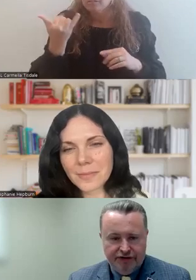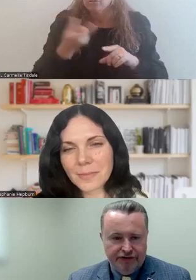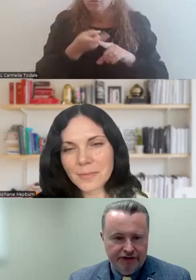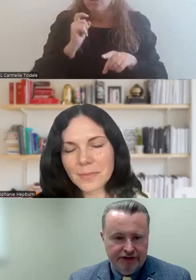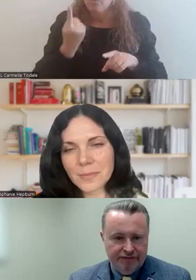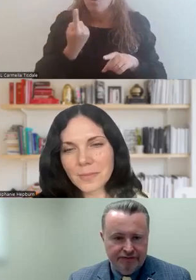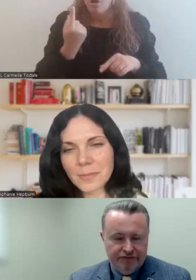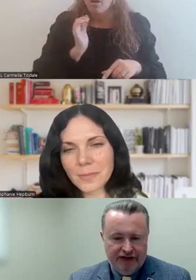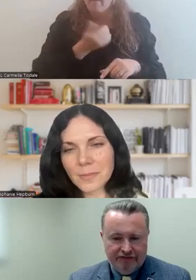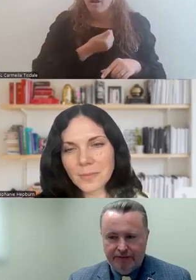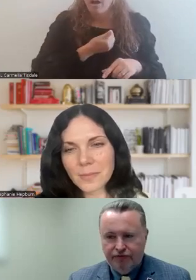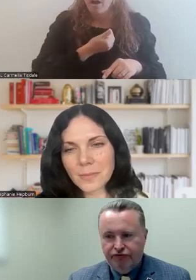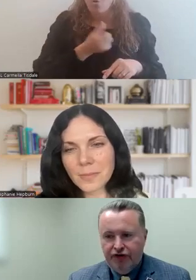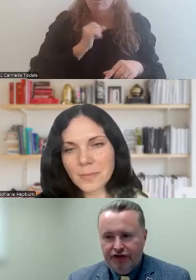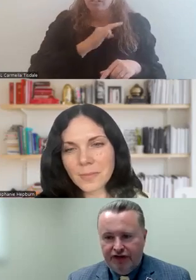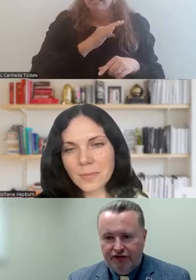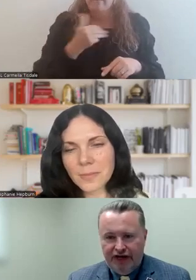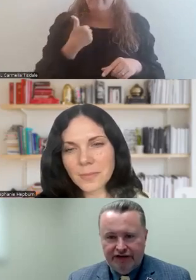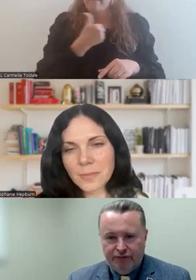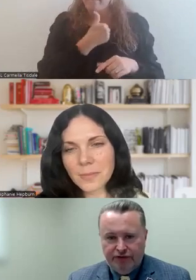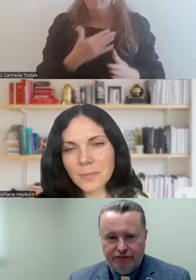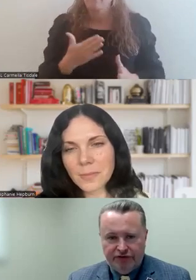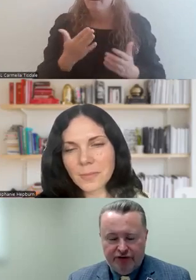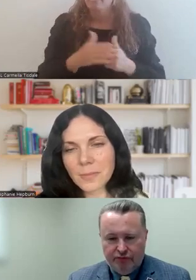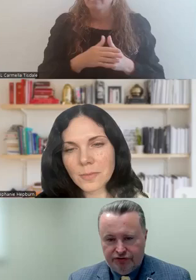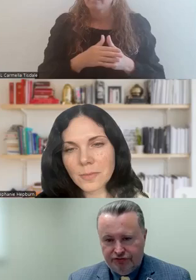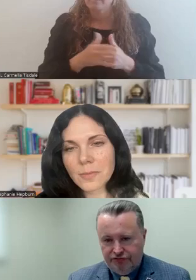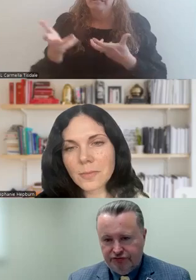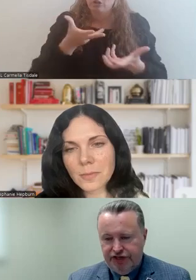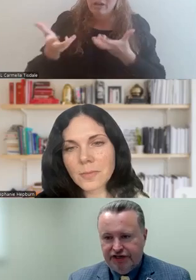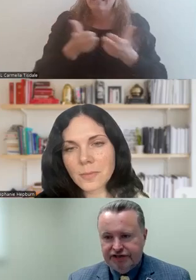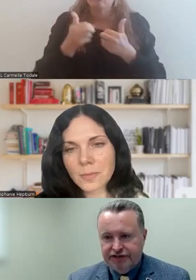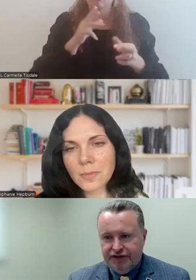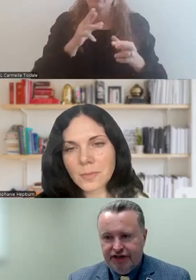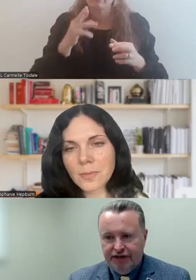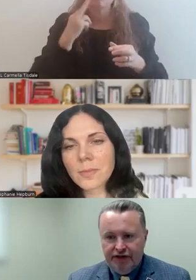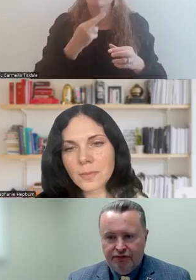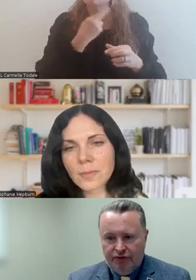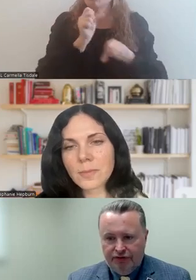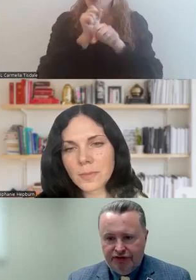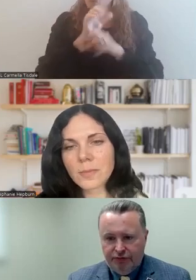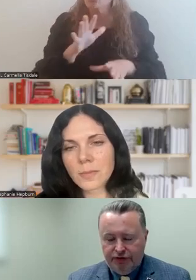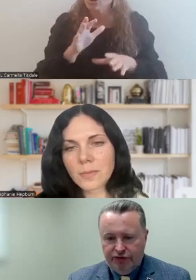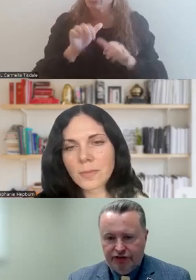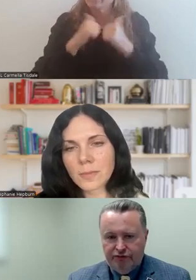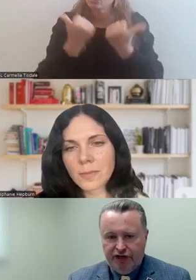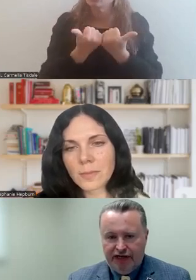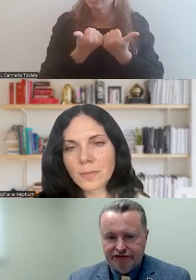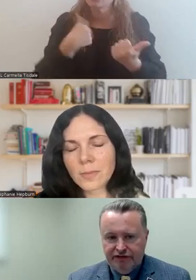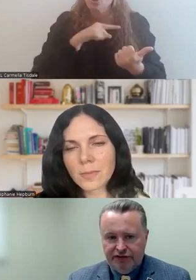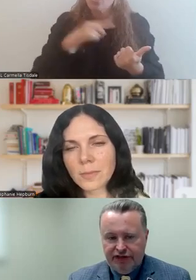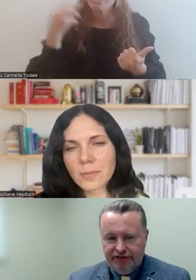one of our staff members interacting with the Restaurant Worker Association and one of the things we